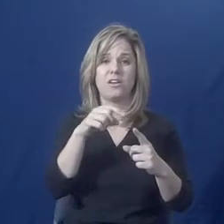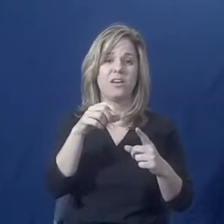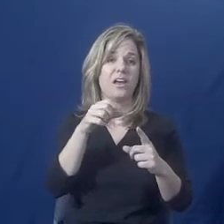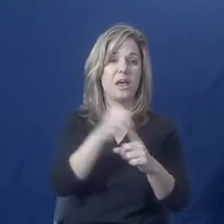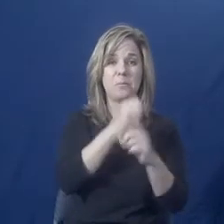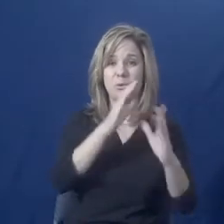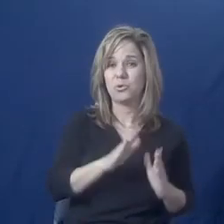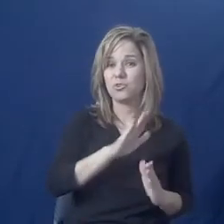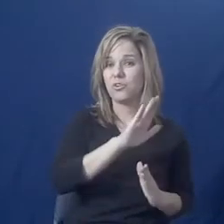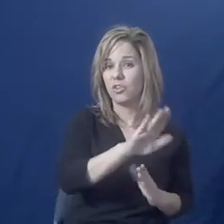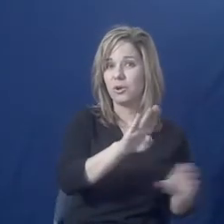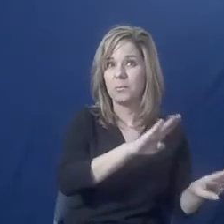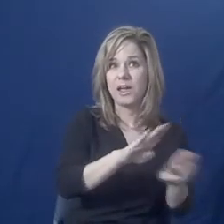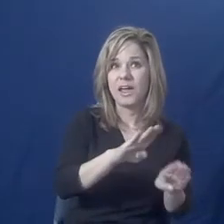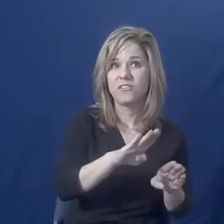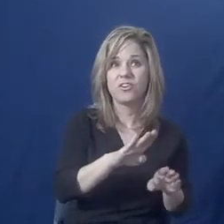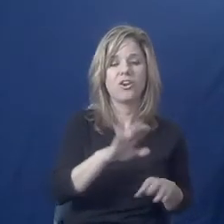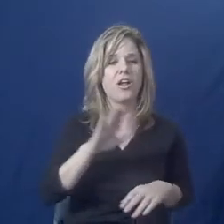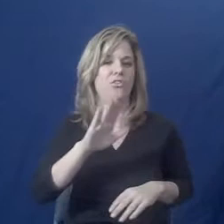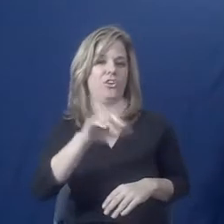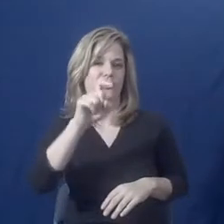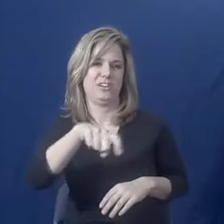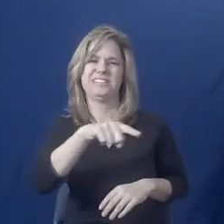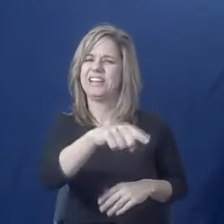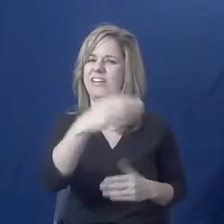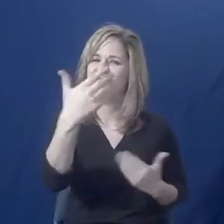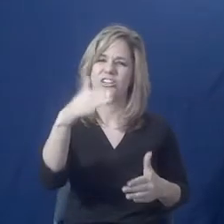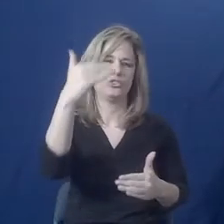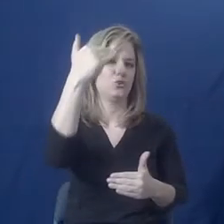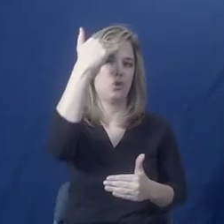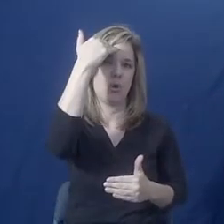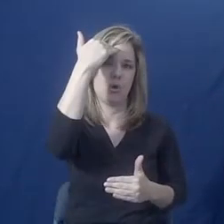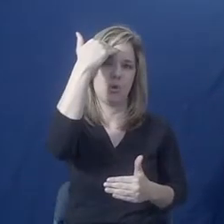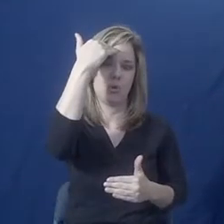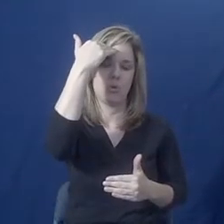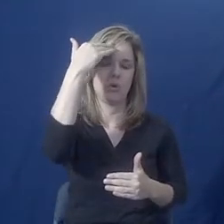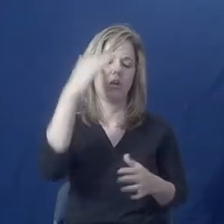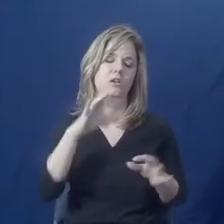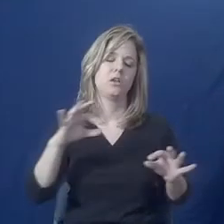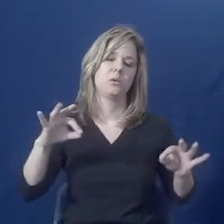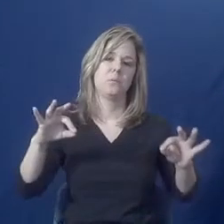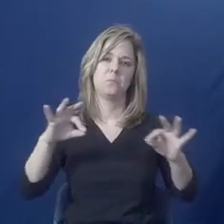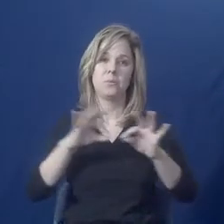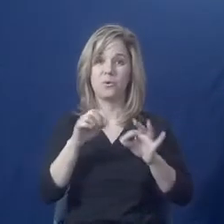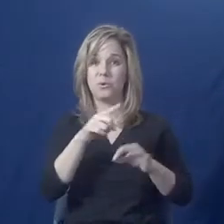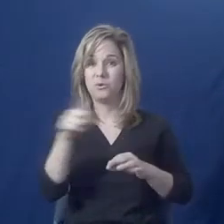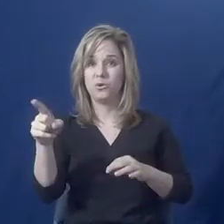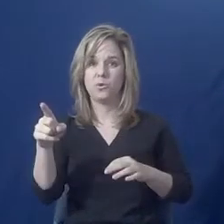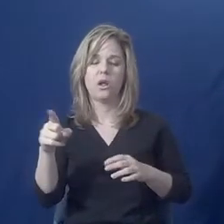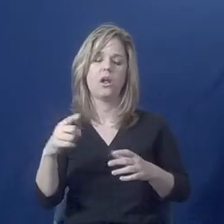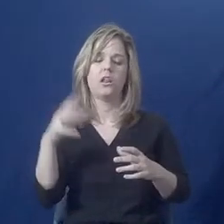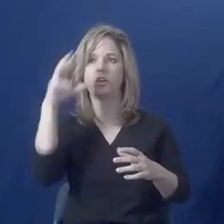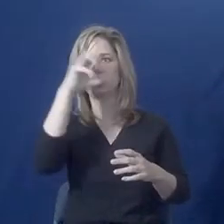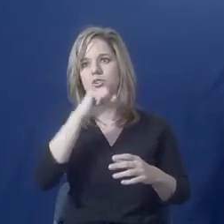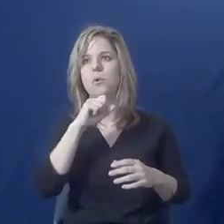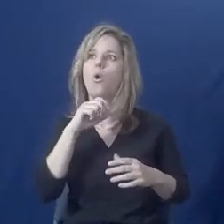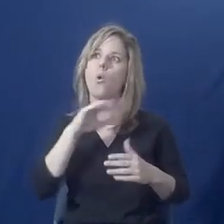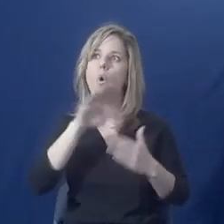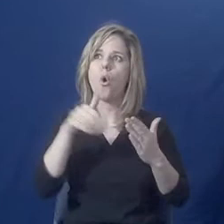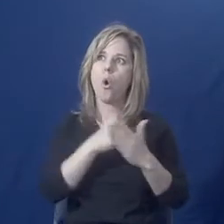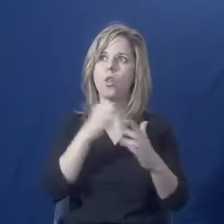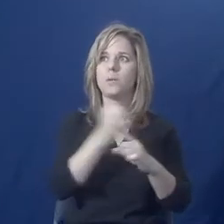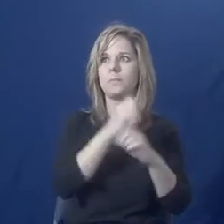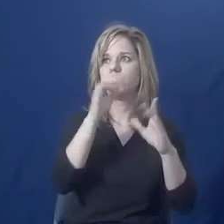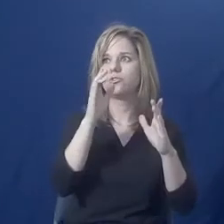needs. It's really important to not make assumptions about, well, all abusers are like that, so